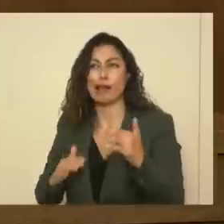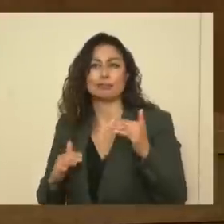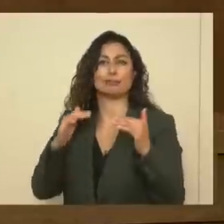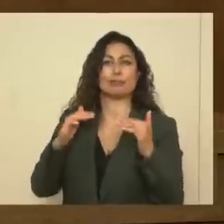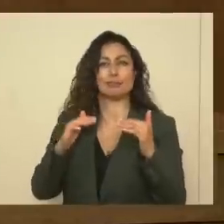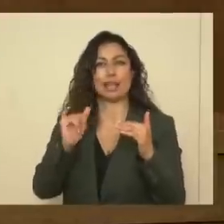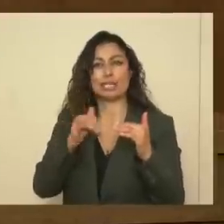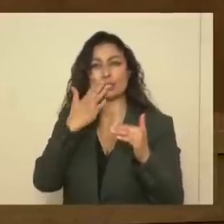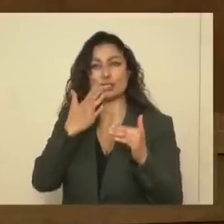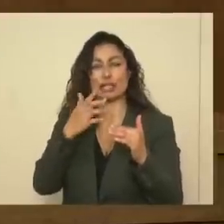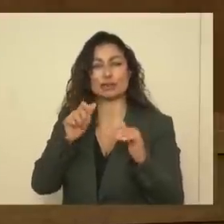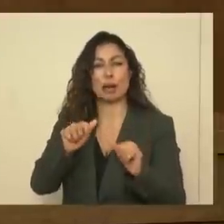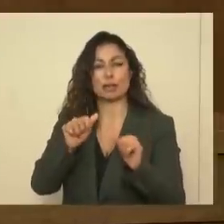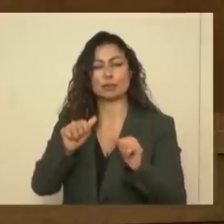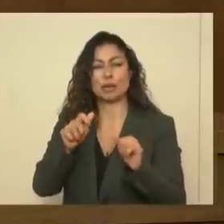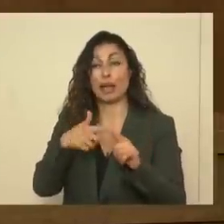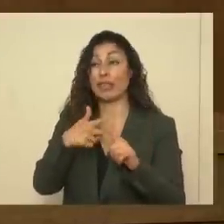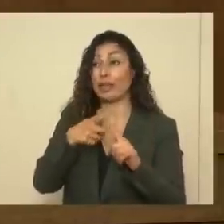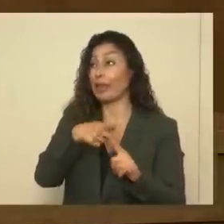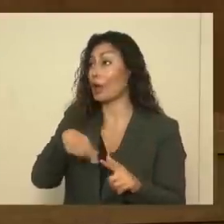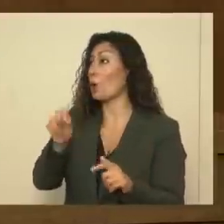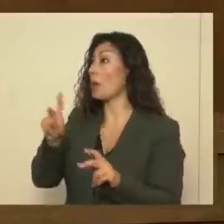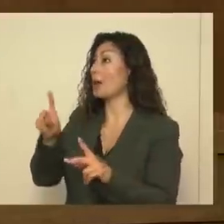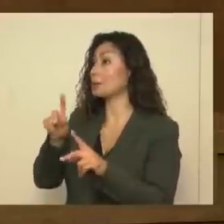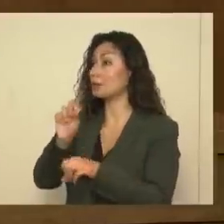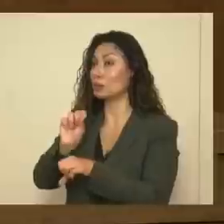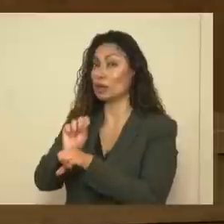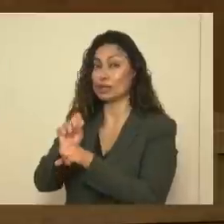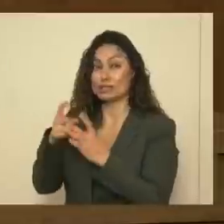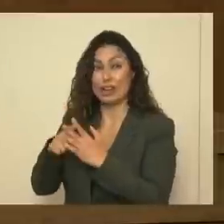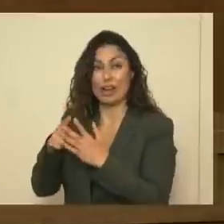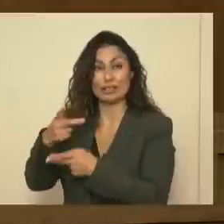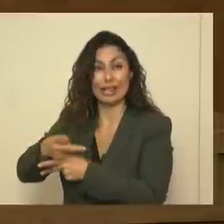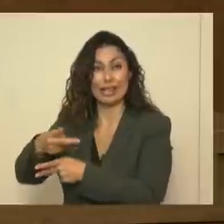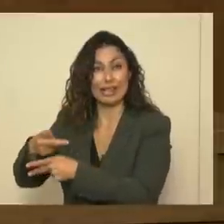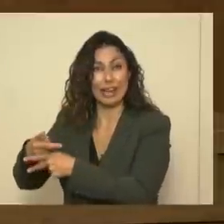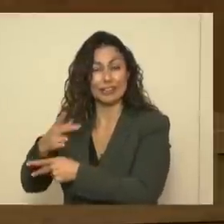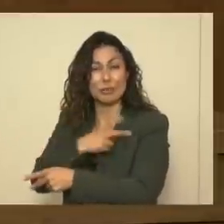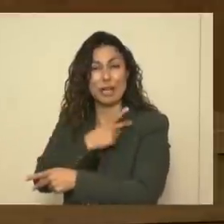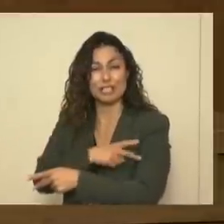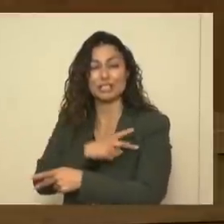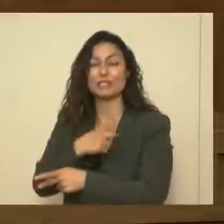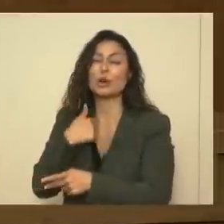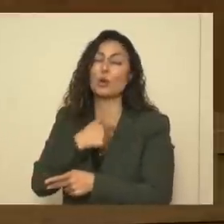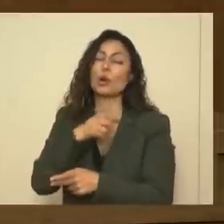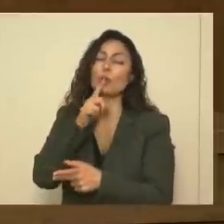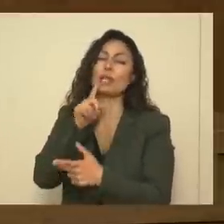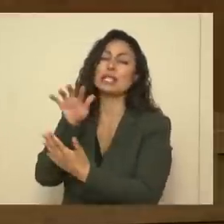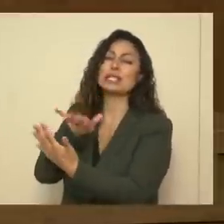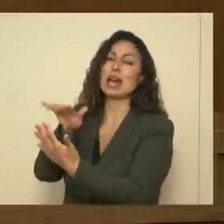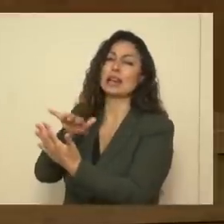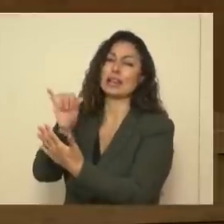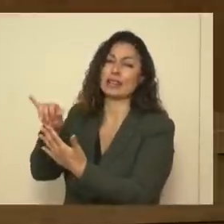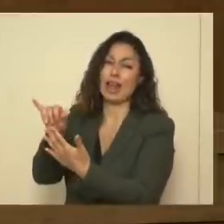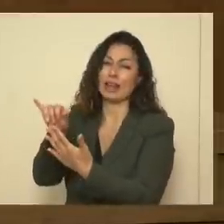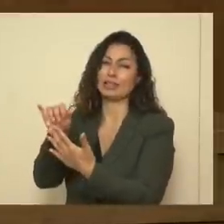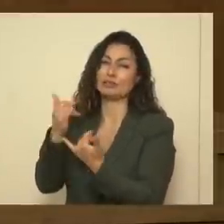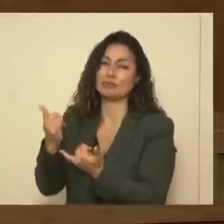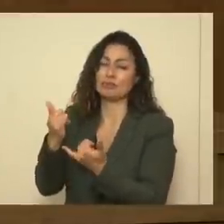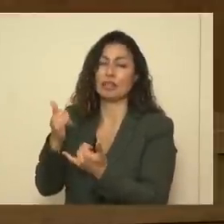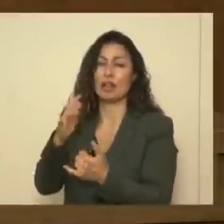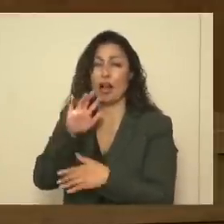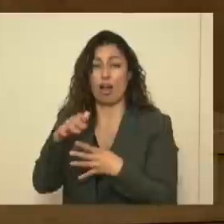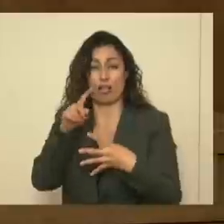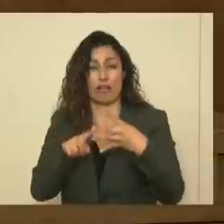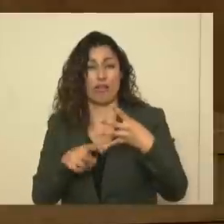to drive back to work and start taking care of patients. So we're studying it intensively. All four of those topics